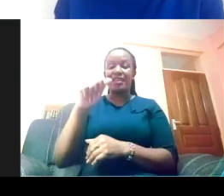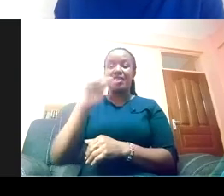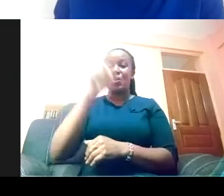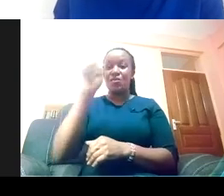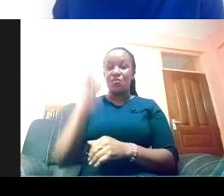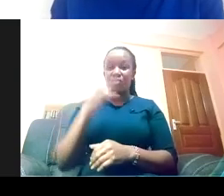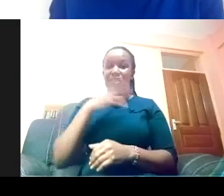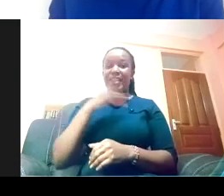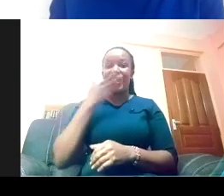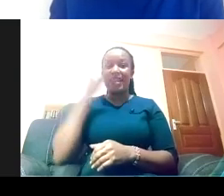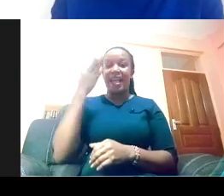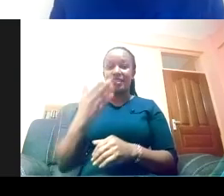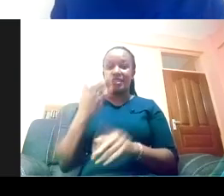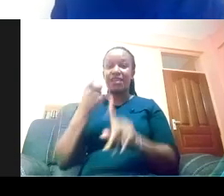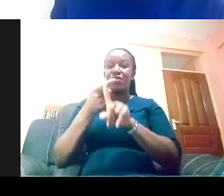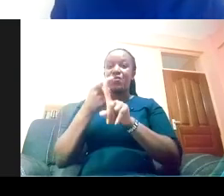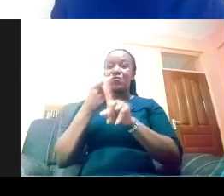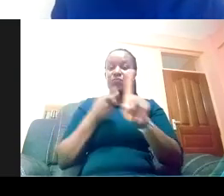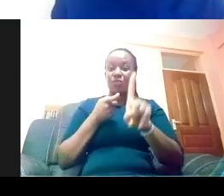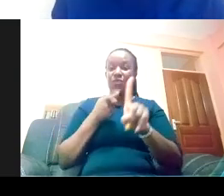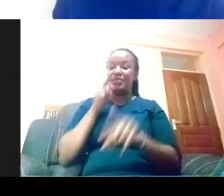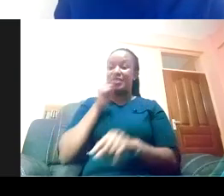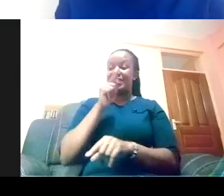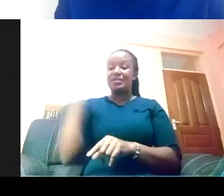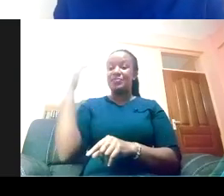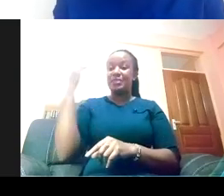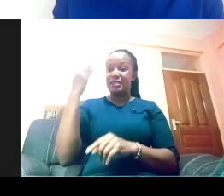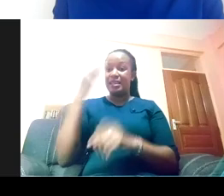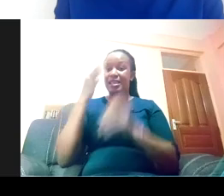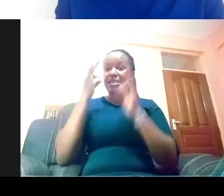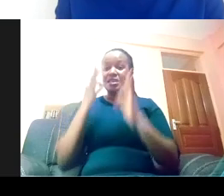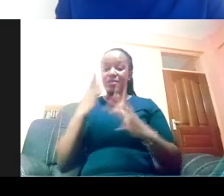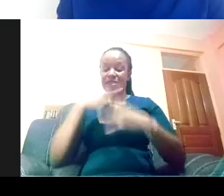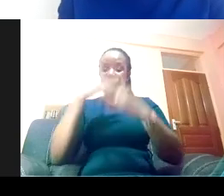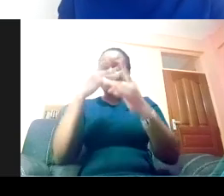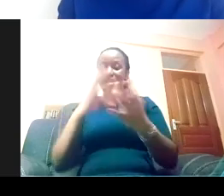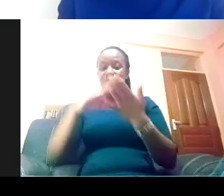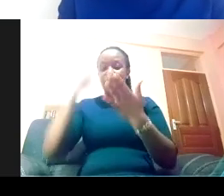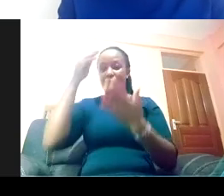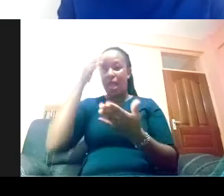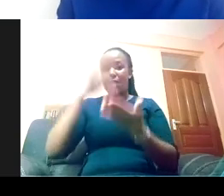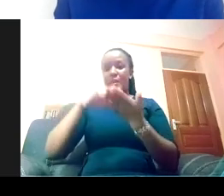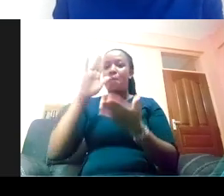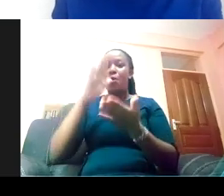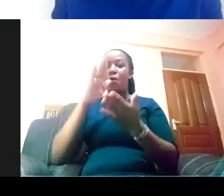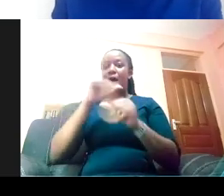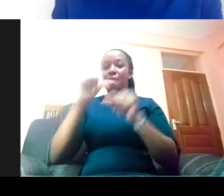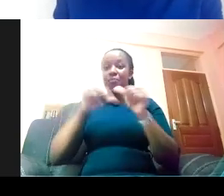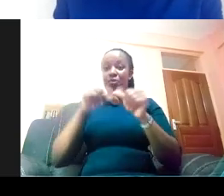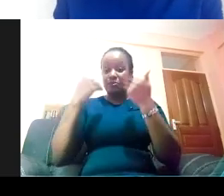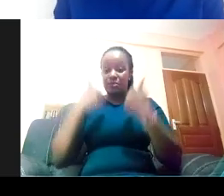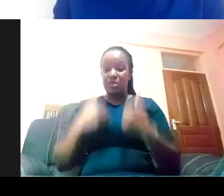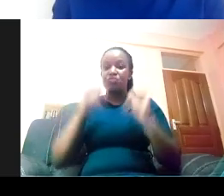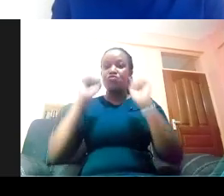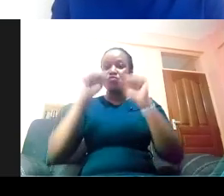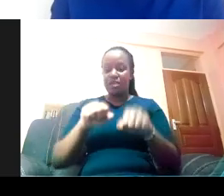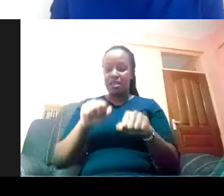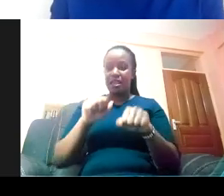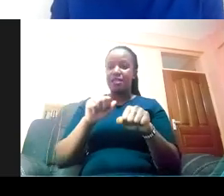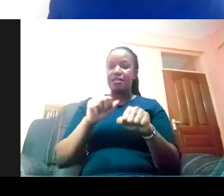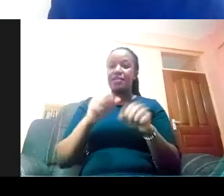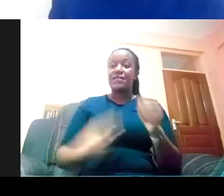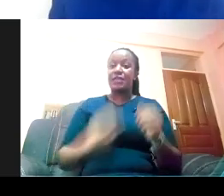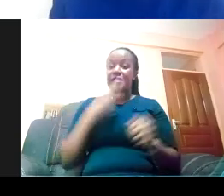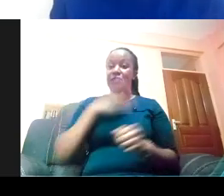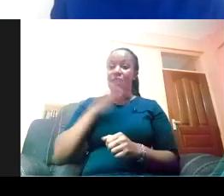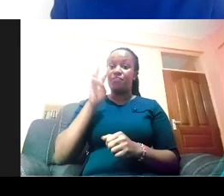presentations. If you're interested in learning more about me, you can visit my website, sloancalife.com. And